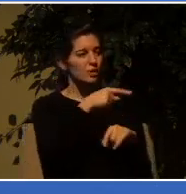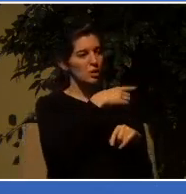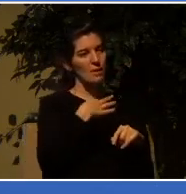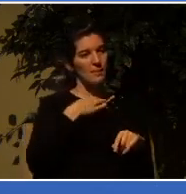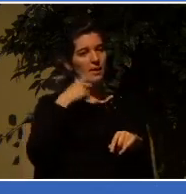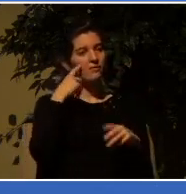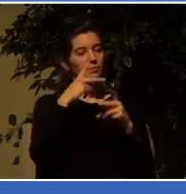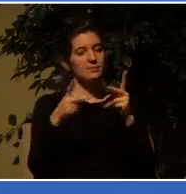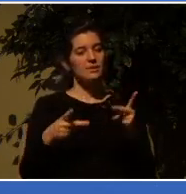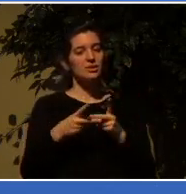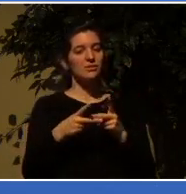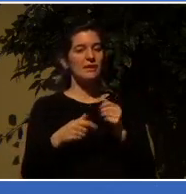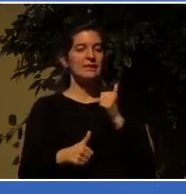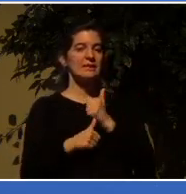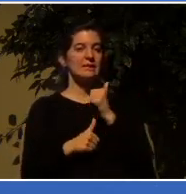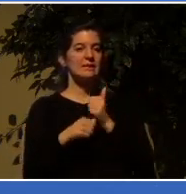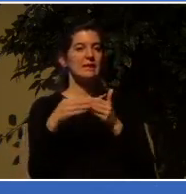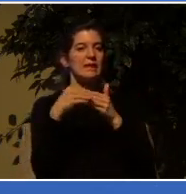internship.